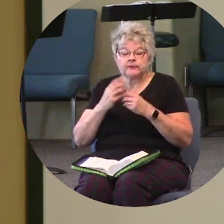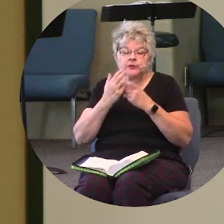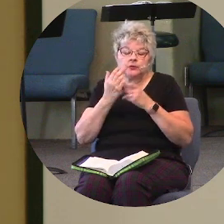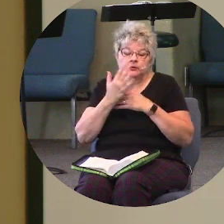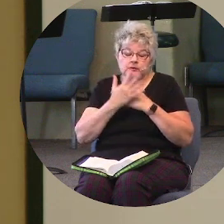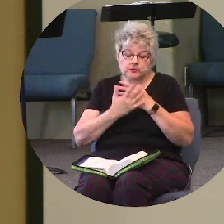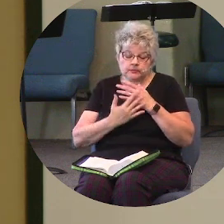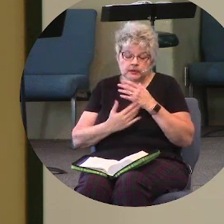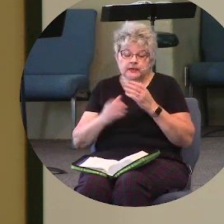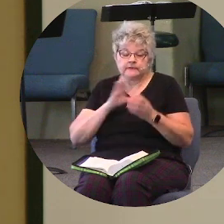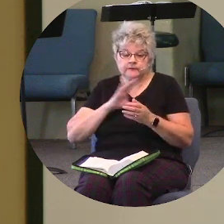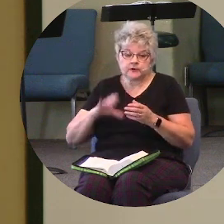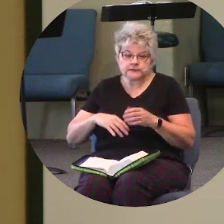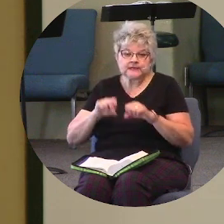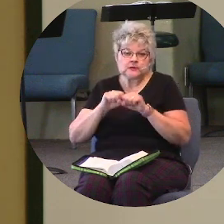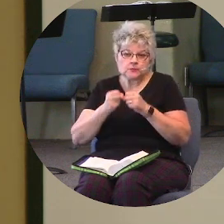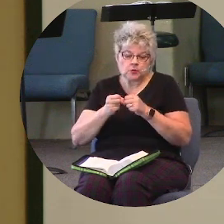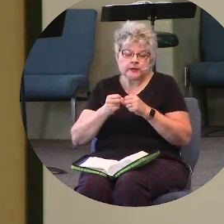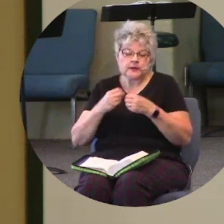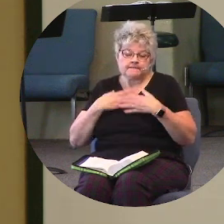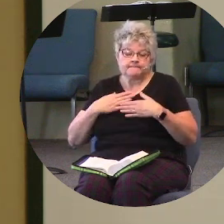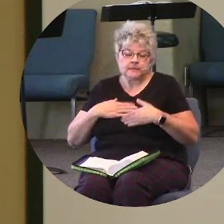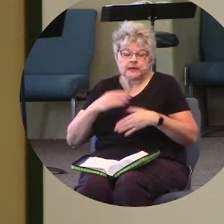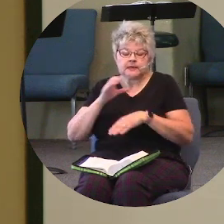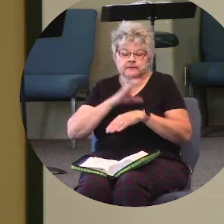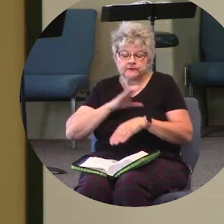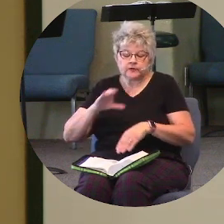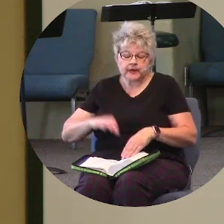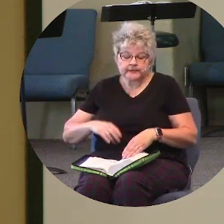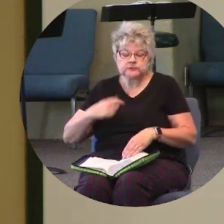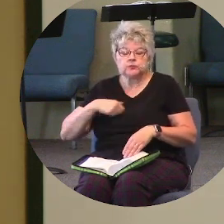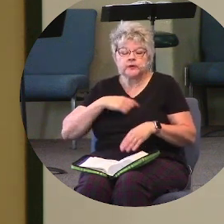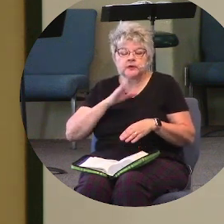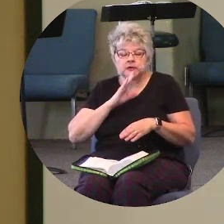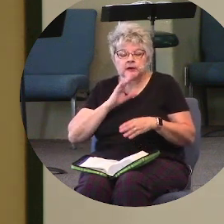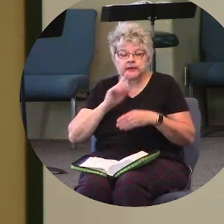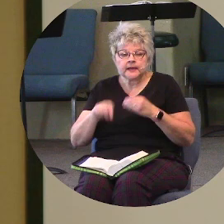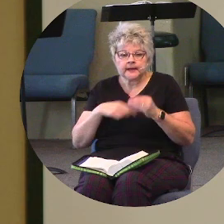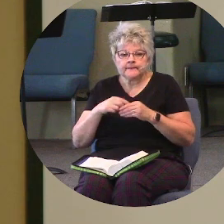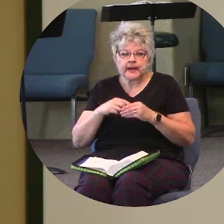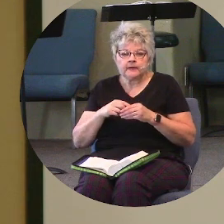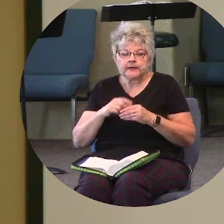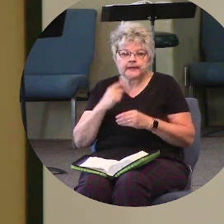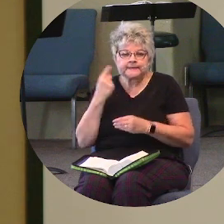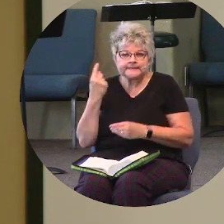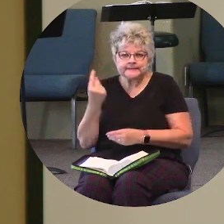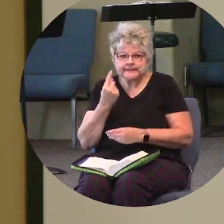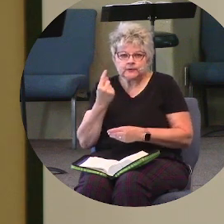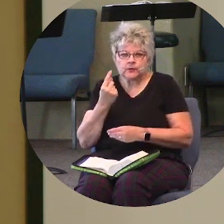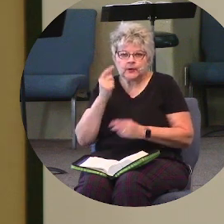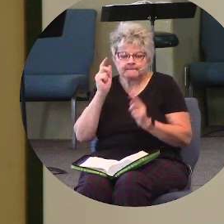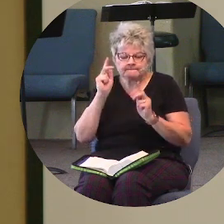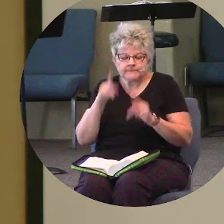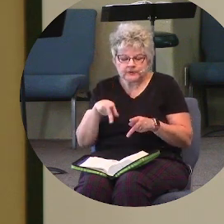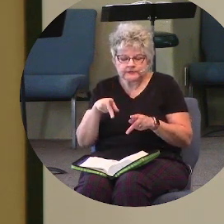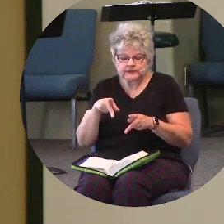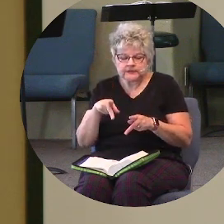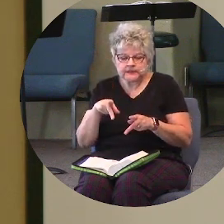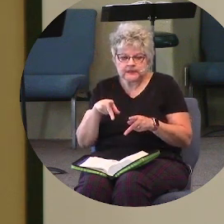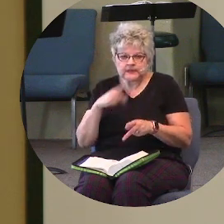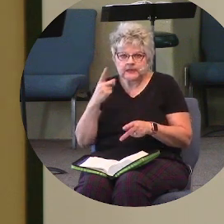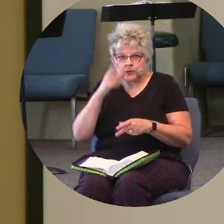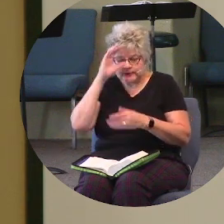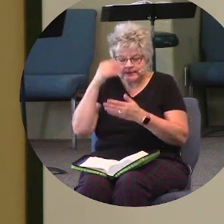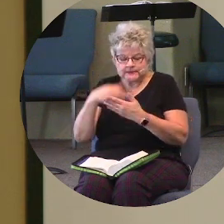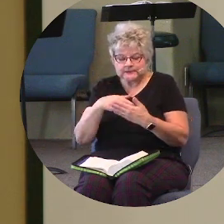Christ and the broken body of Christ, we're talking about a singular person, the only